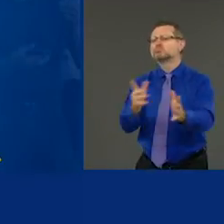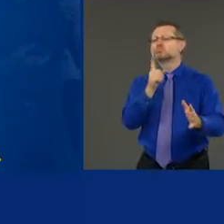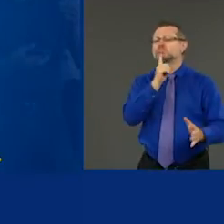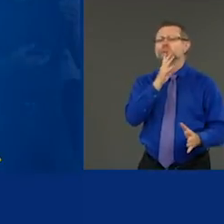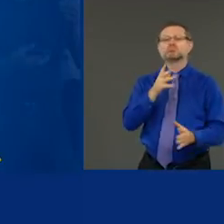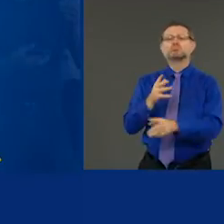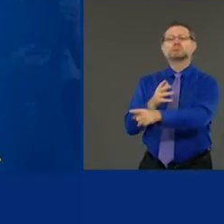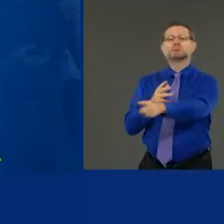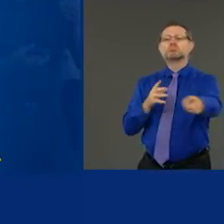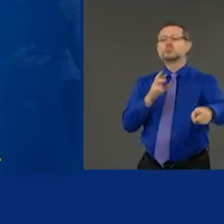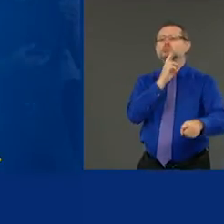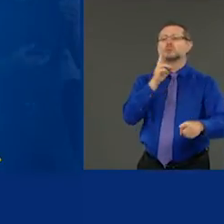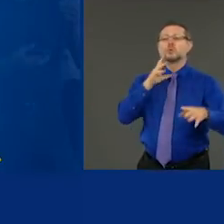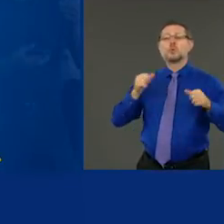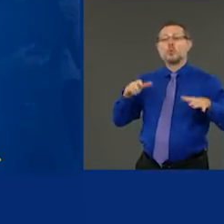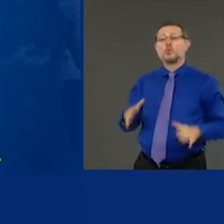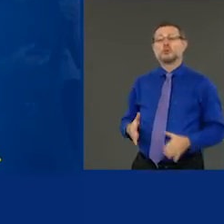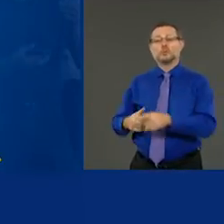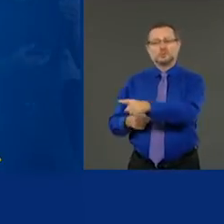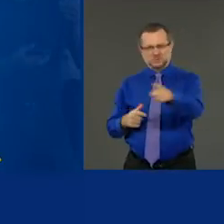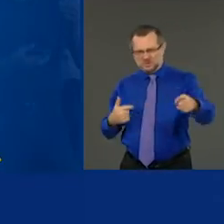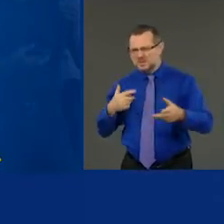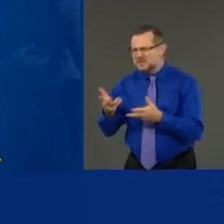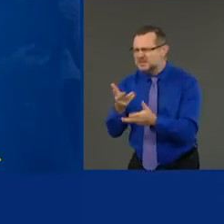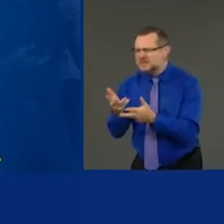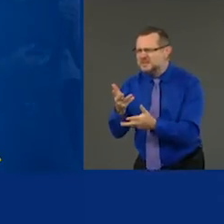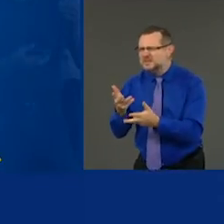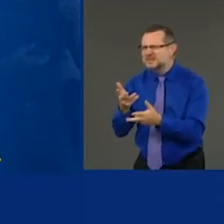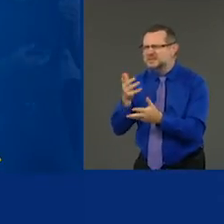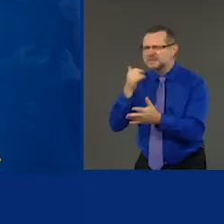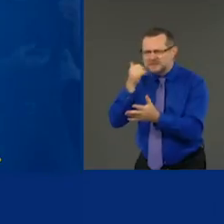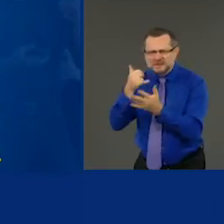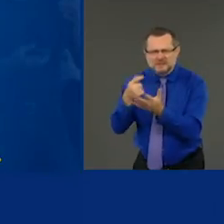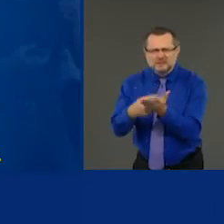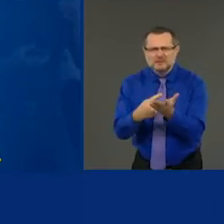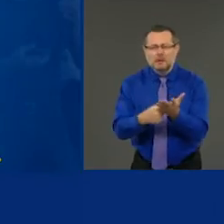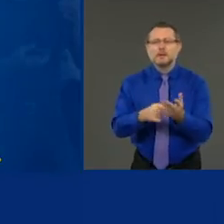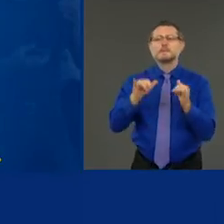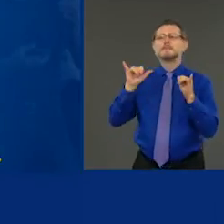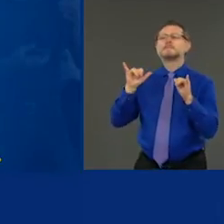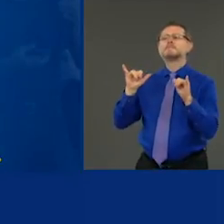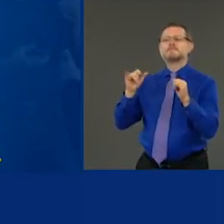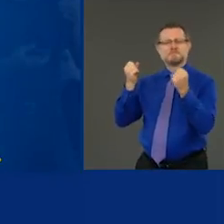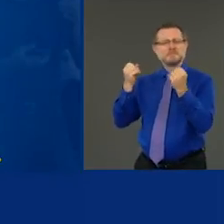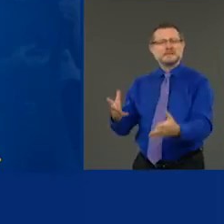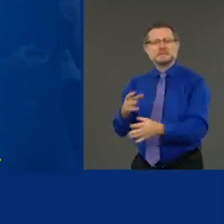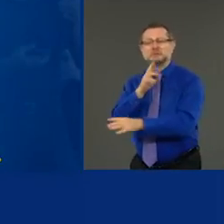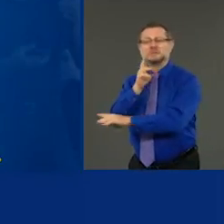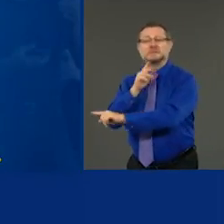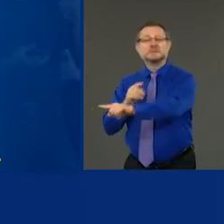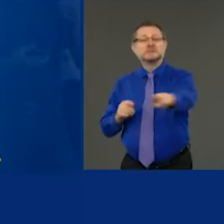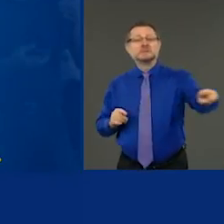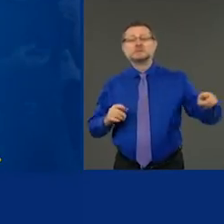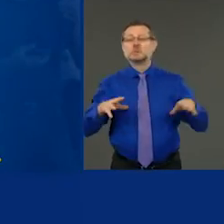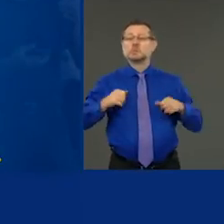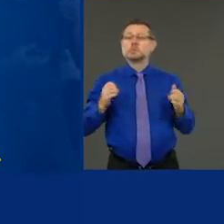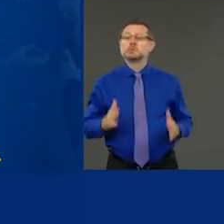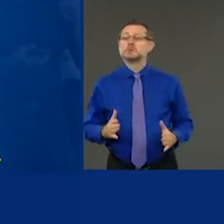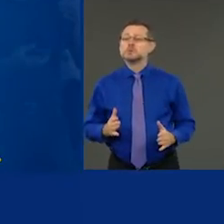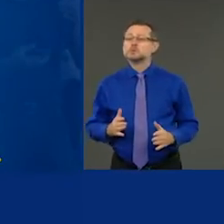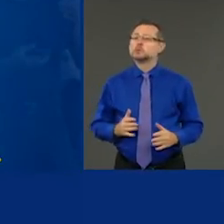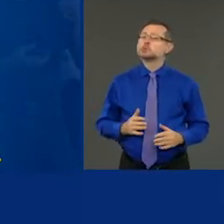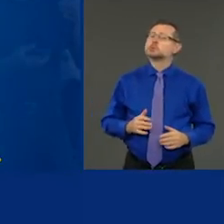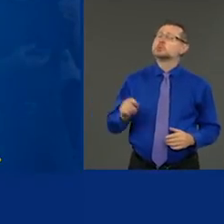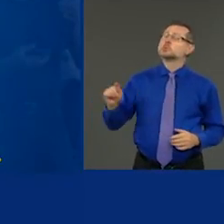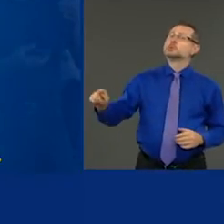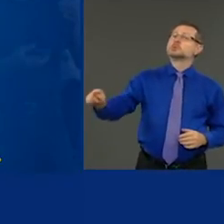Uh, we've had numerous conversations. The bad restaurant and